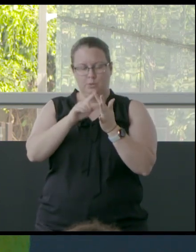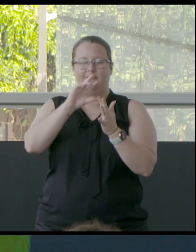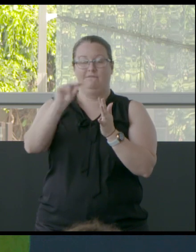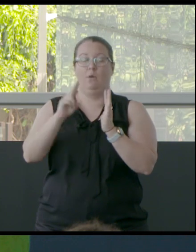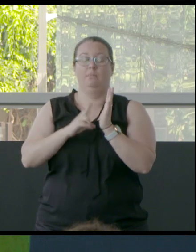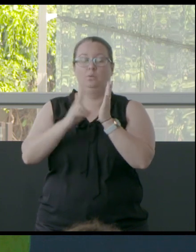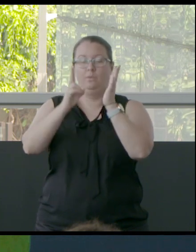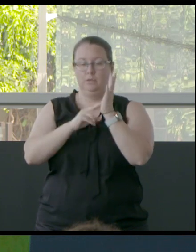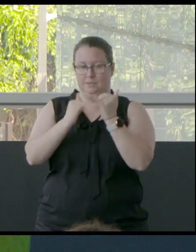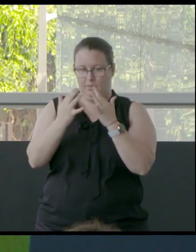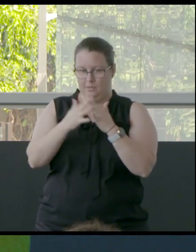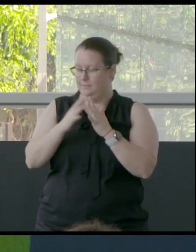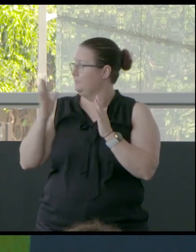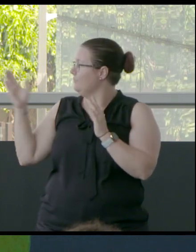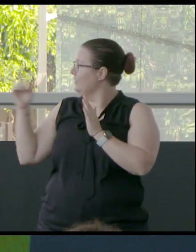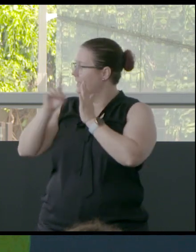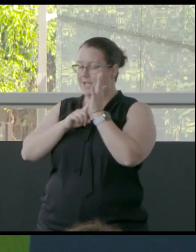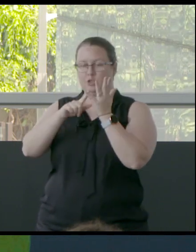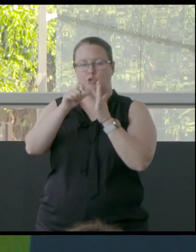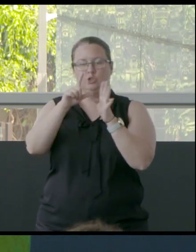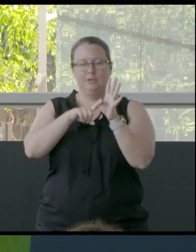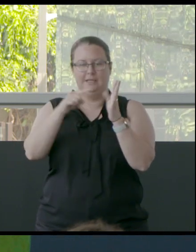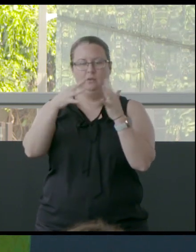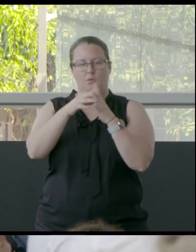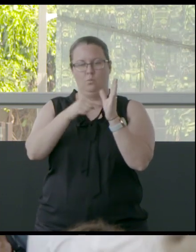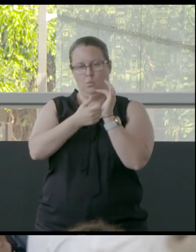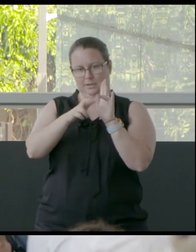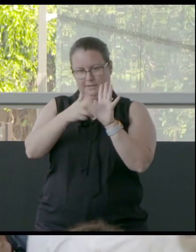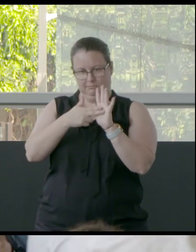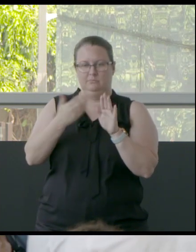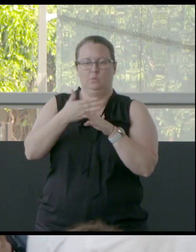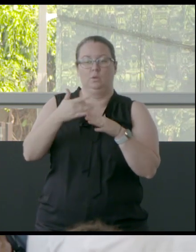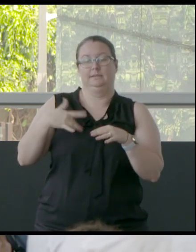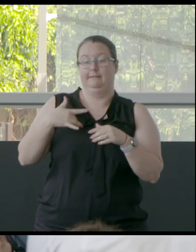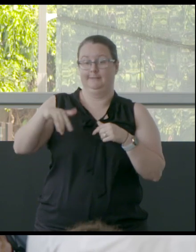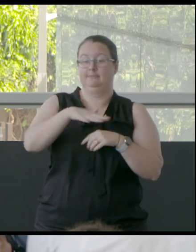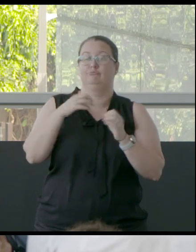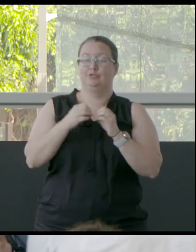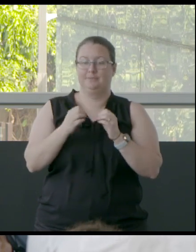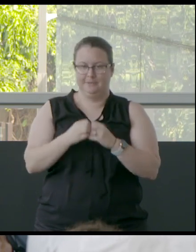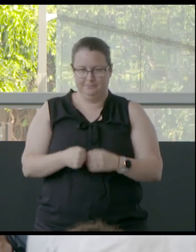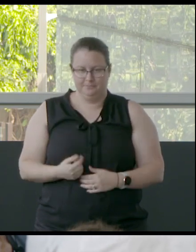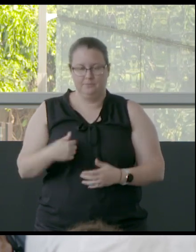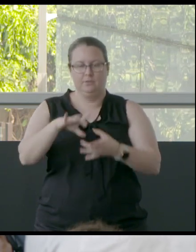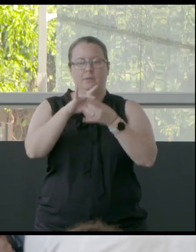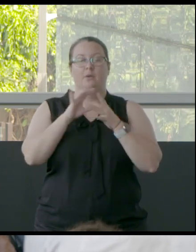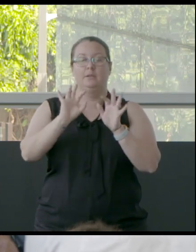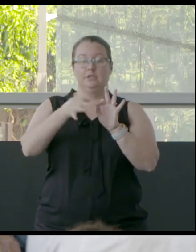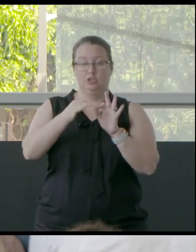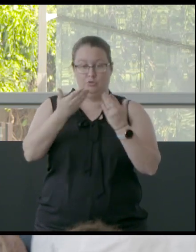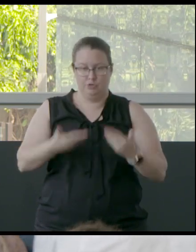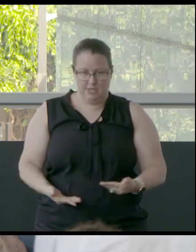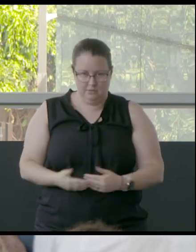And Judy Watson, a Hwani artist who lives and works in Mianjin here, Brisbane. We are joined by an Auslan interpreter,